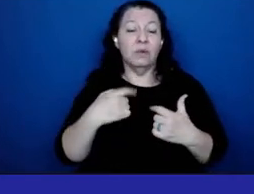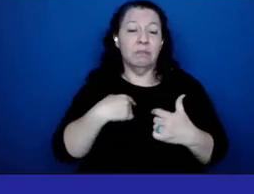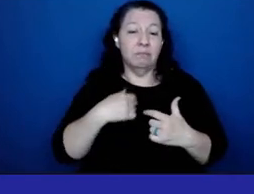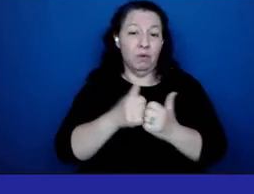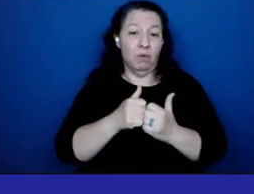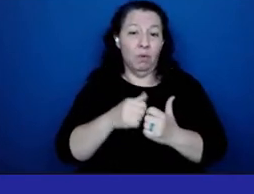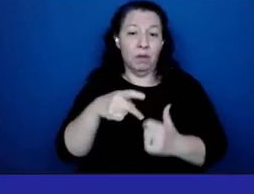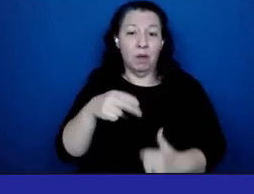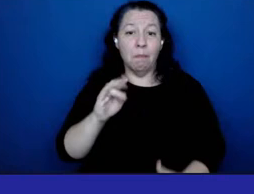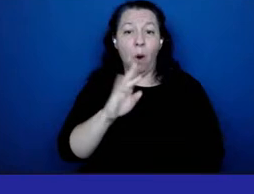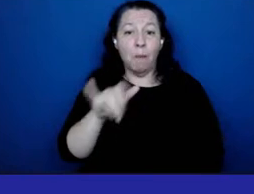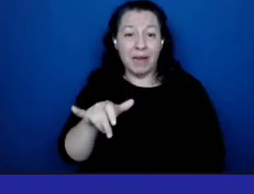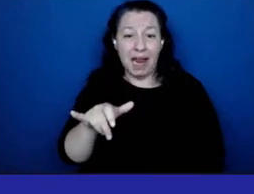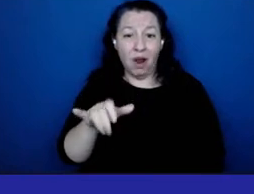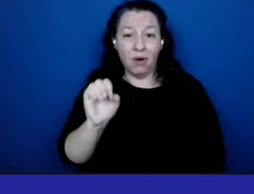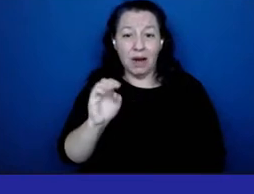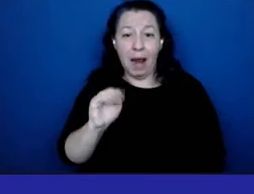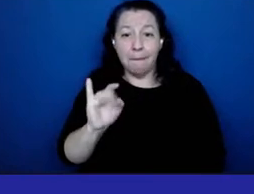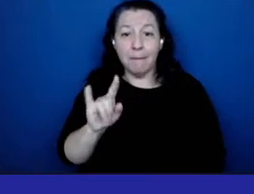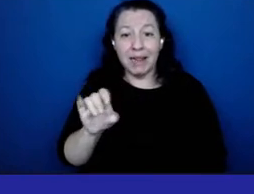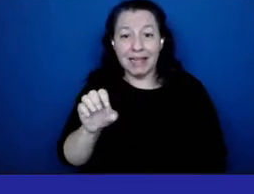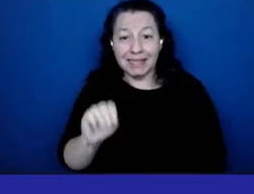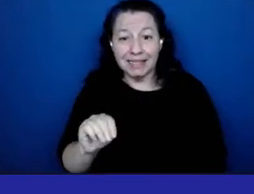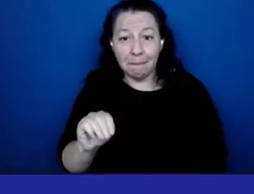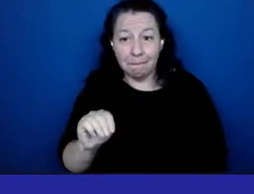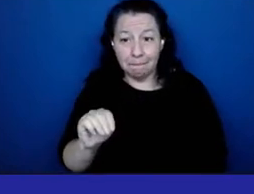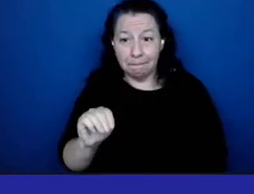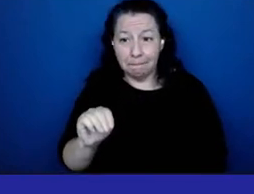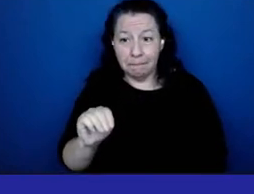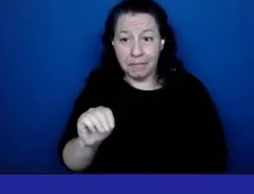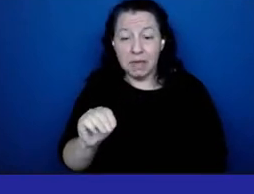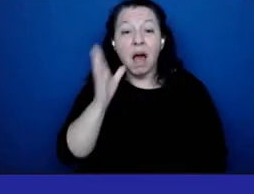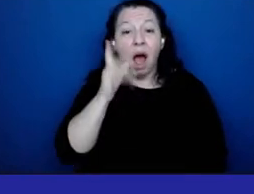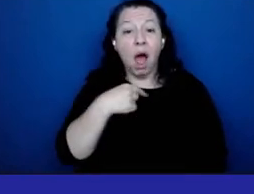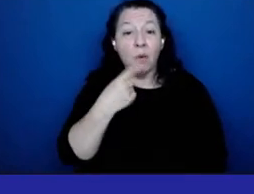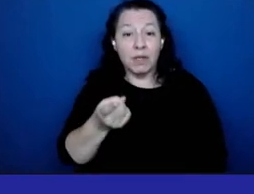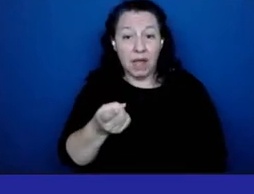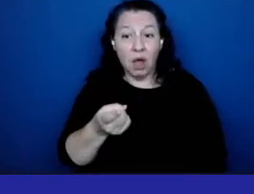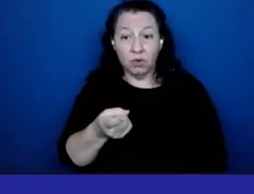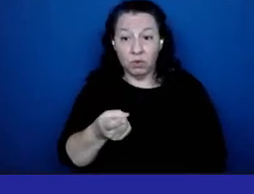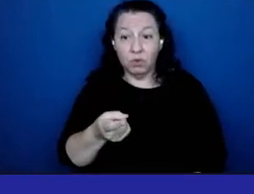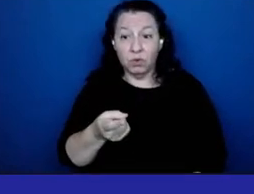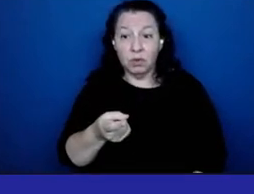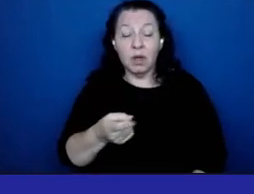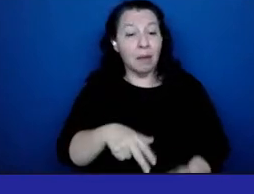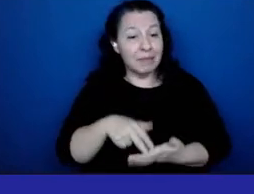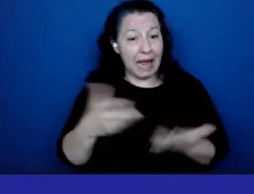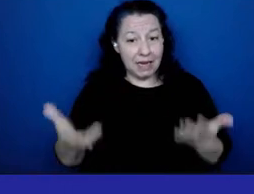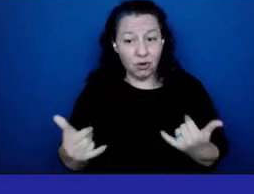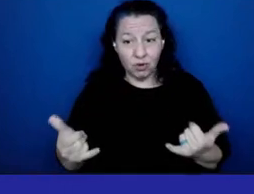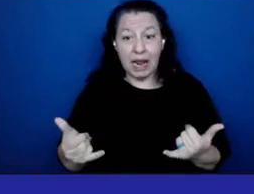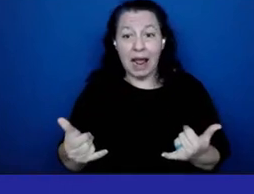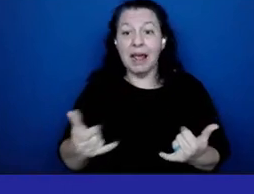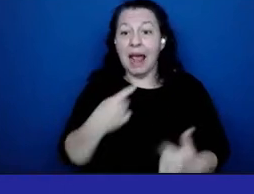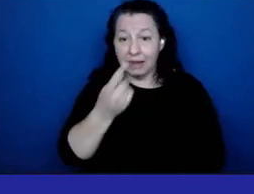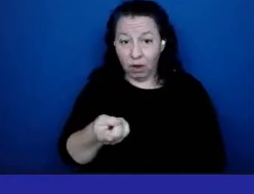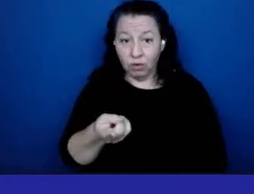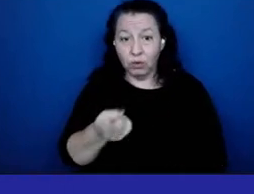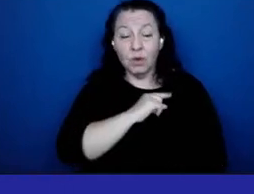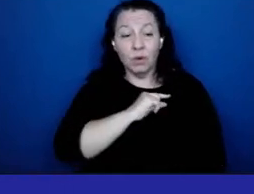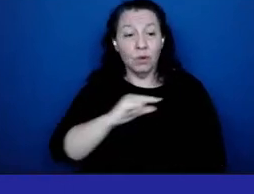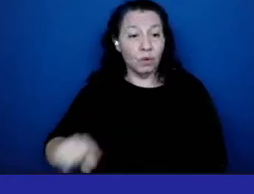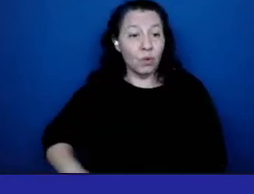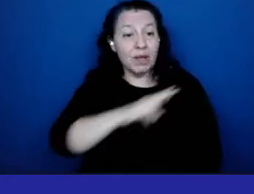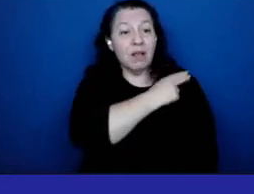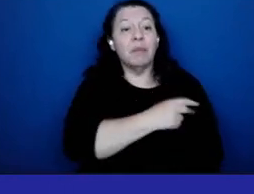i will stand here today and say that queen's hospital saved my life the care